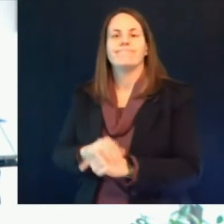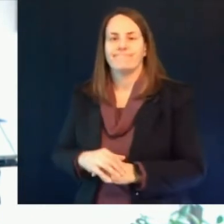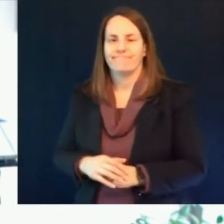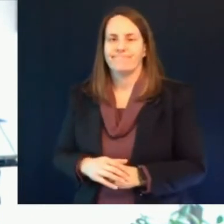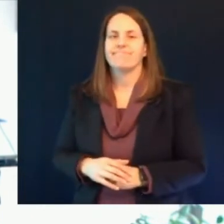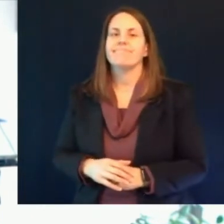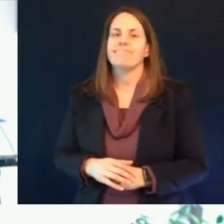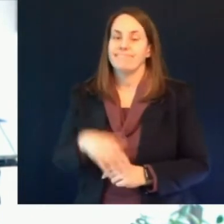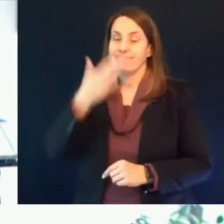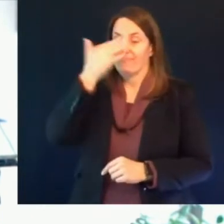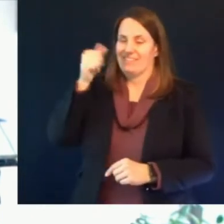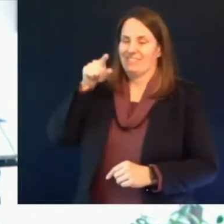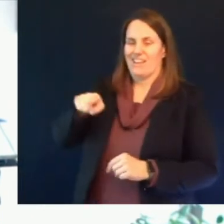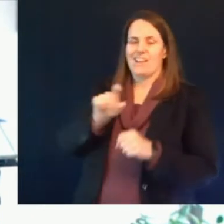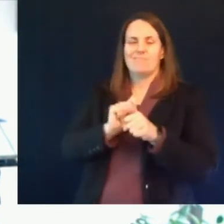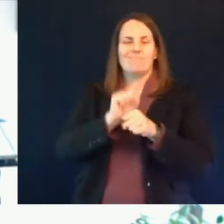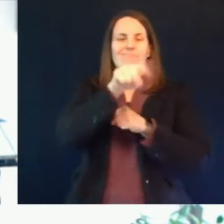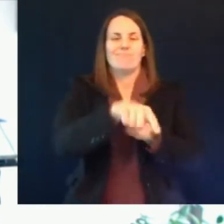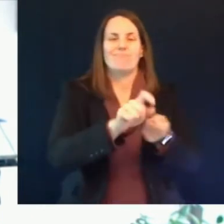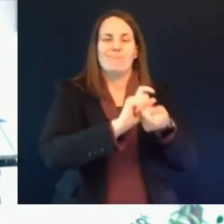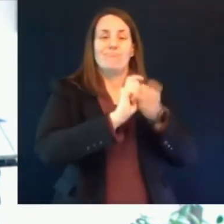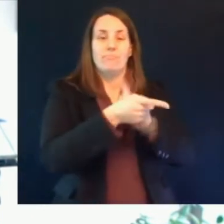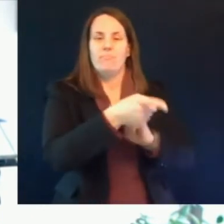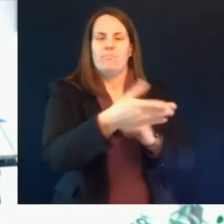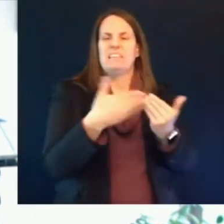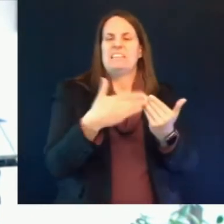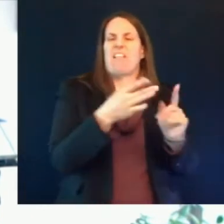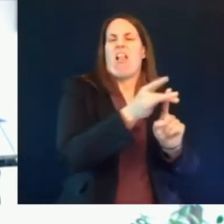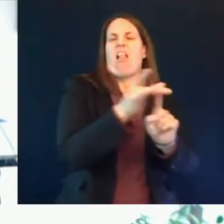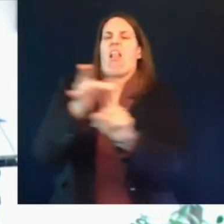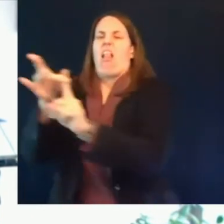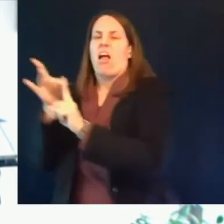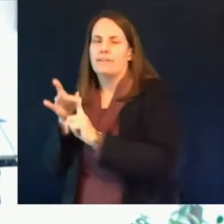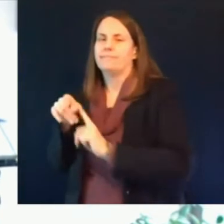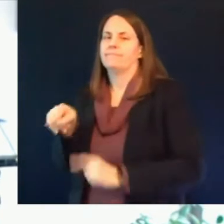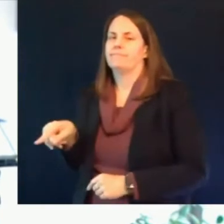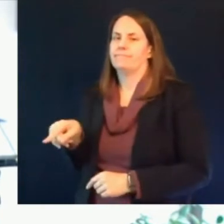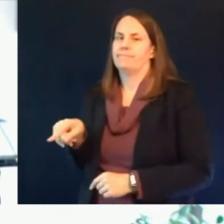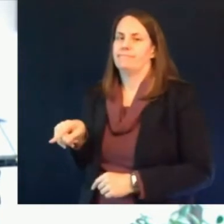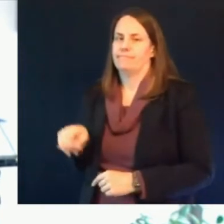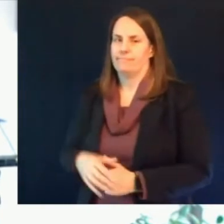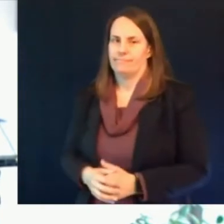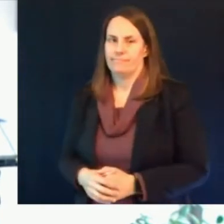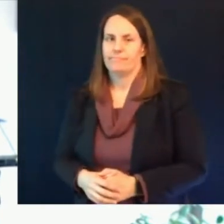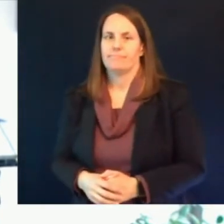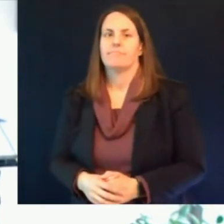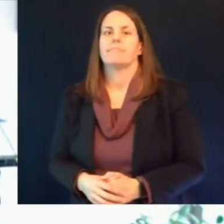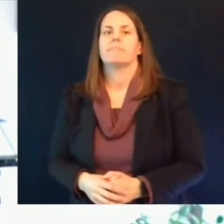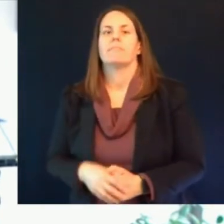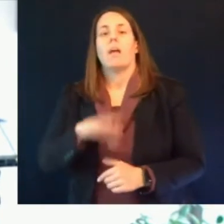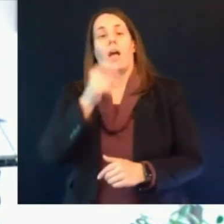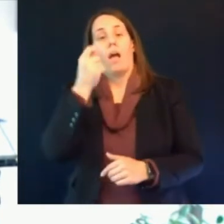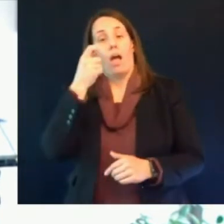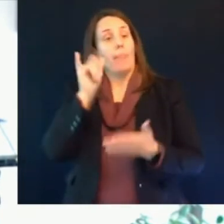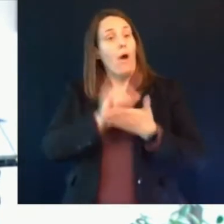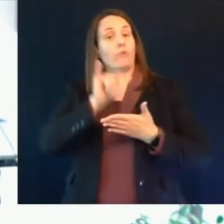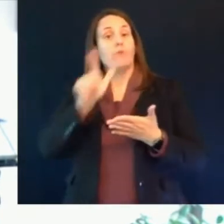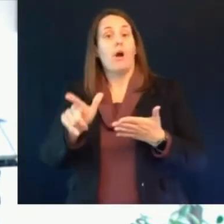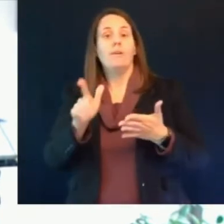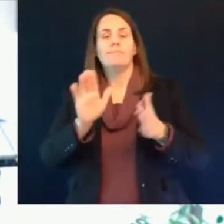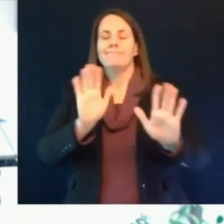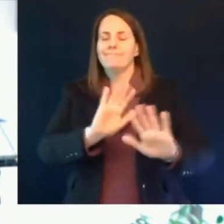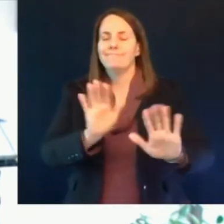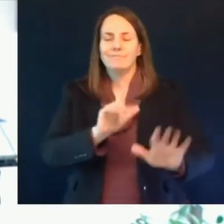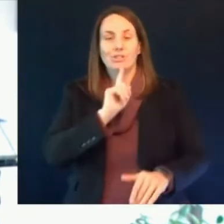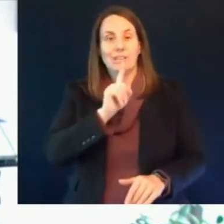say that's not the whole story well it's because we know that our behavior our precautions that we take in terms of wearing